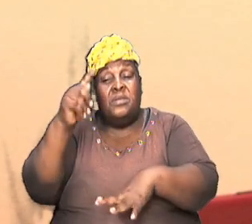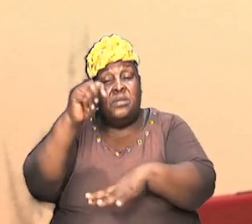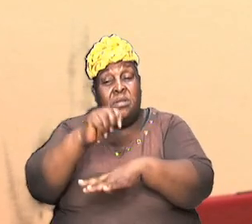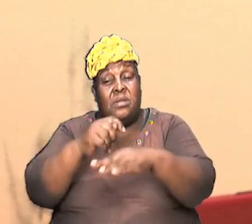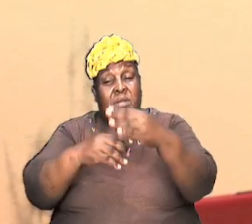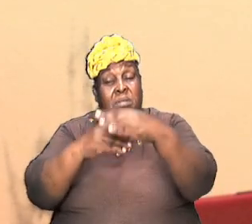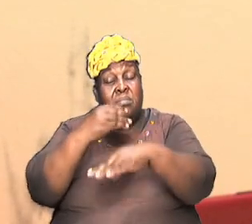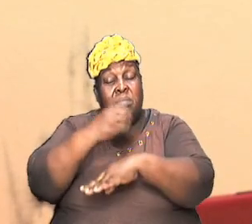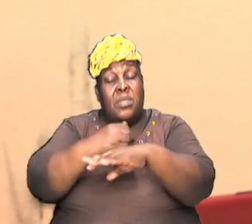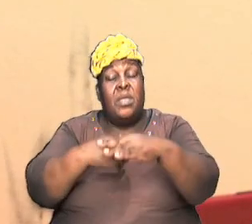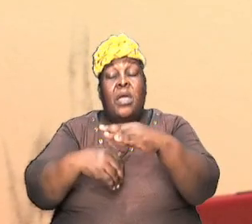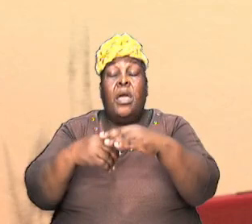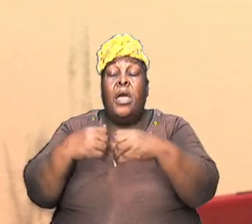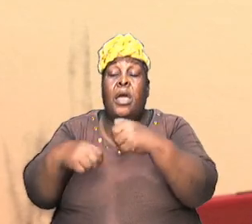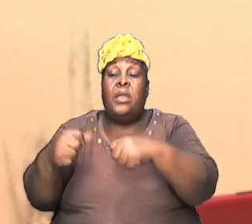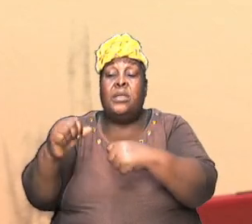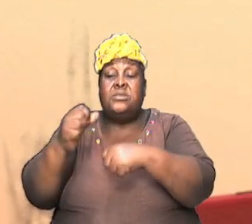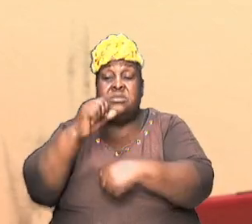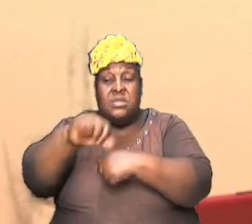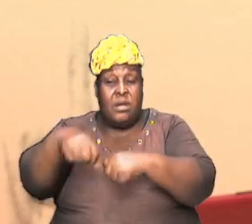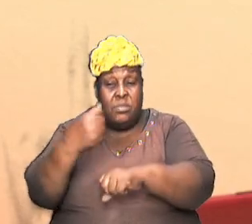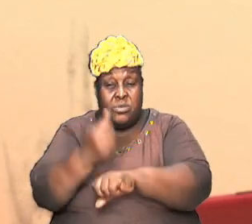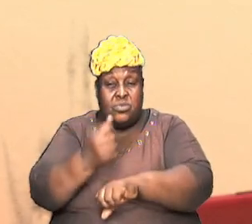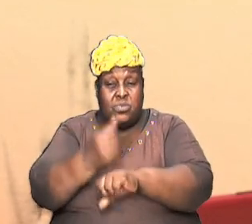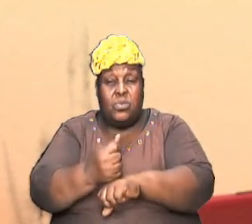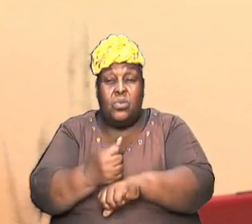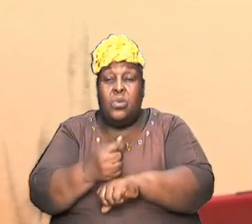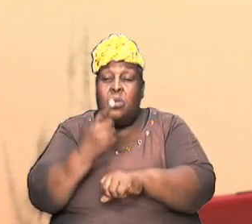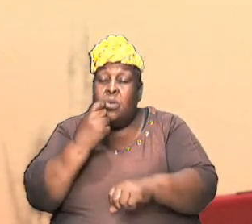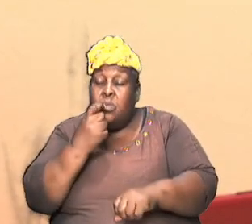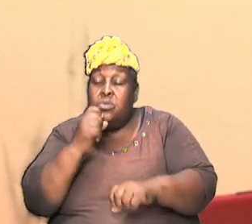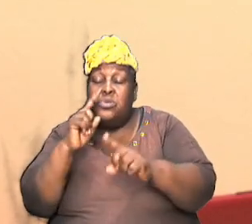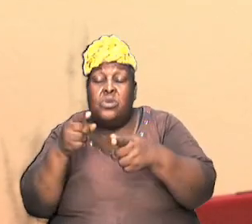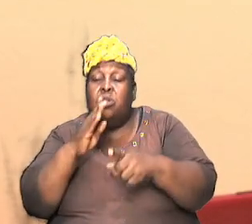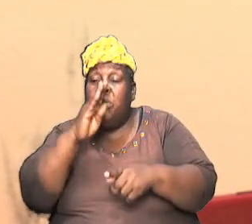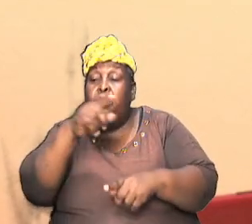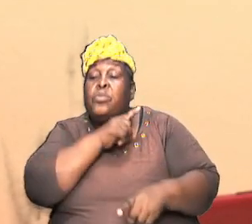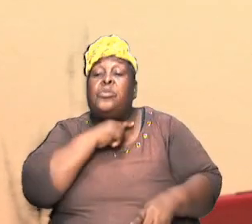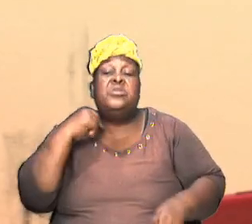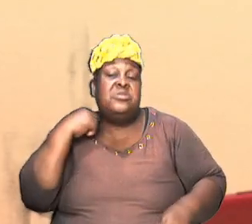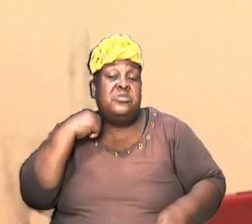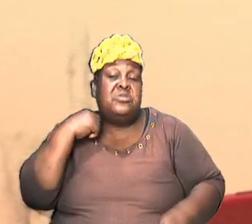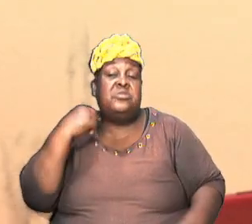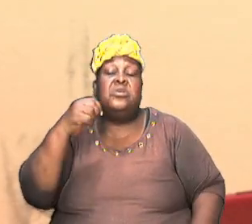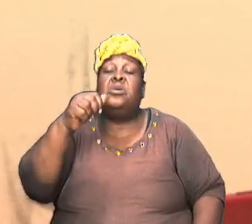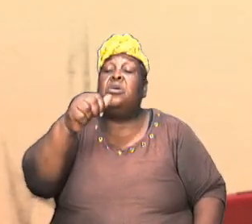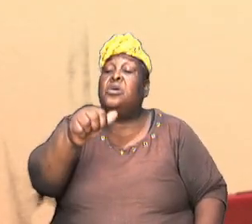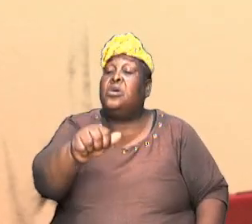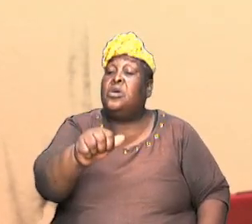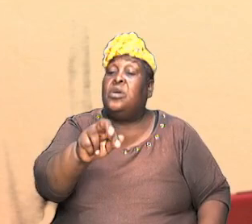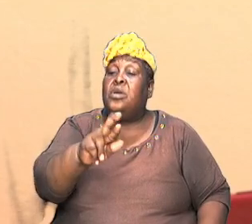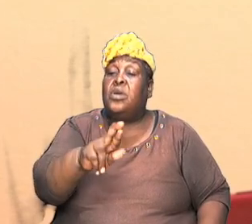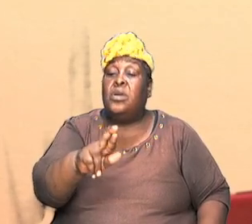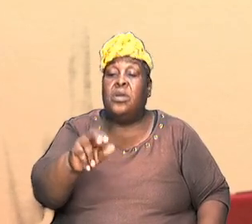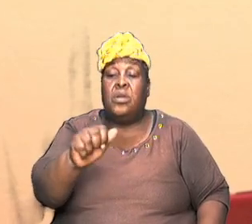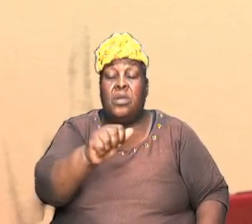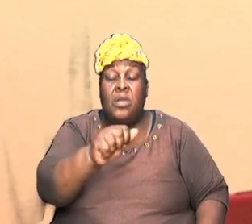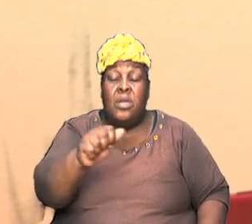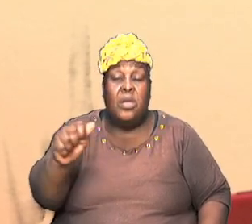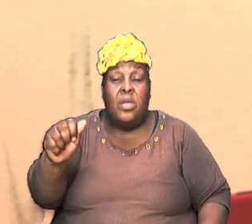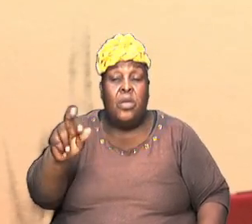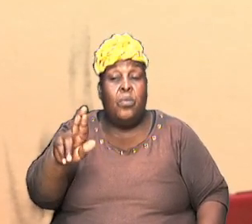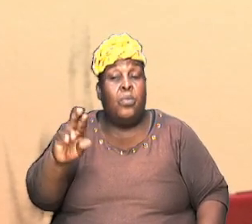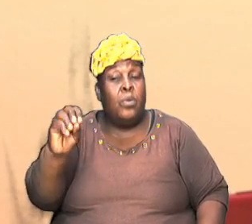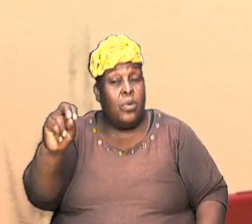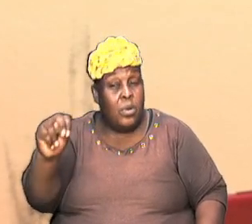establishing who was going to be priest and establish Aaron as the first of the high priests so here was